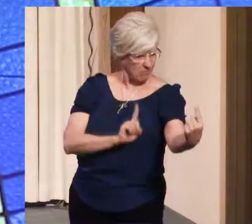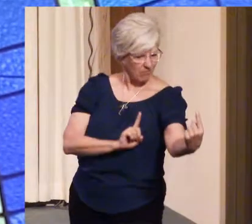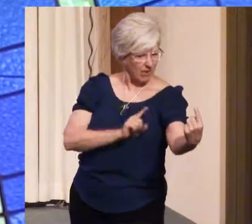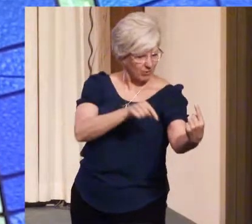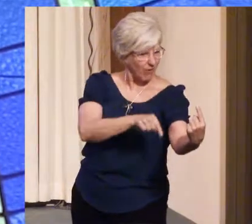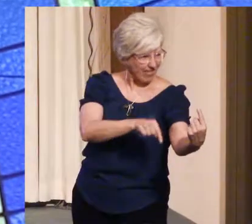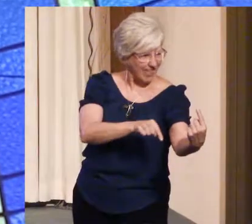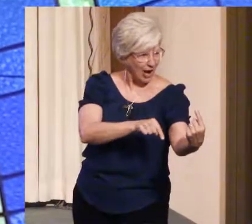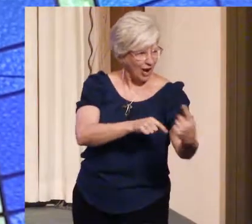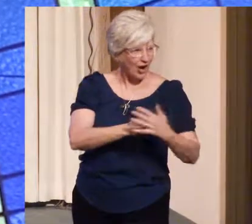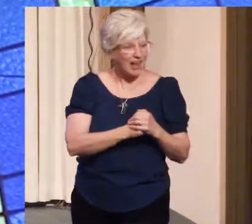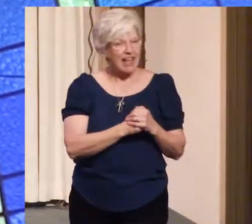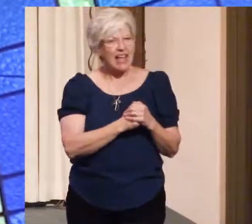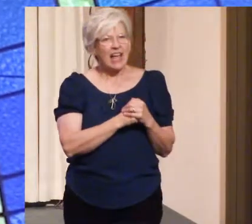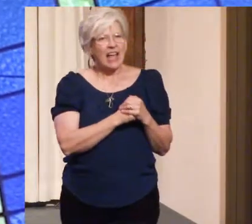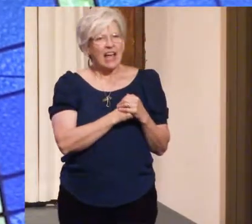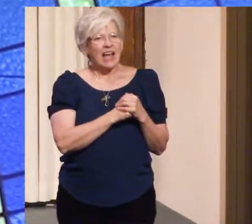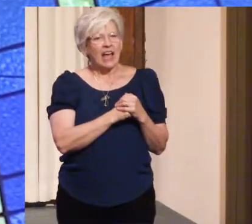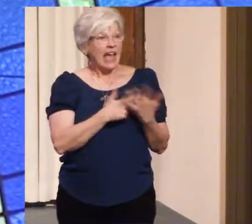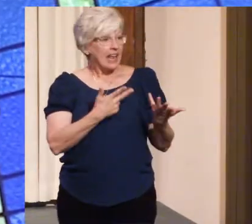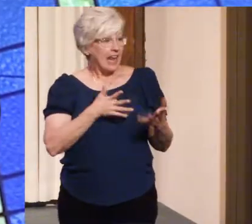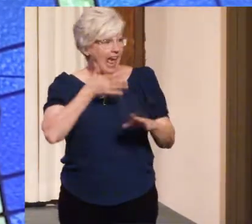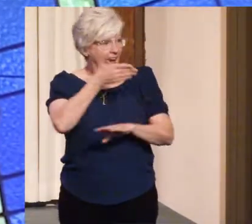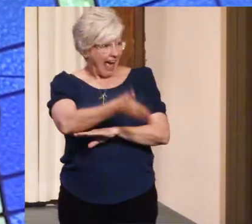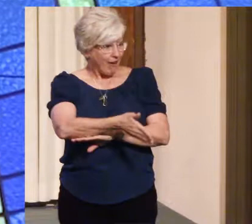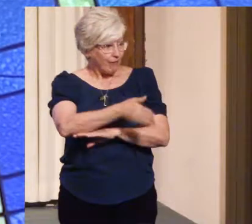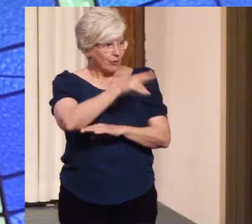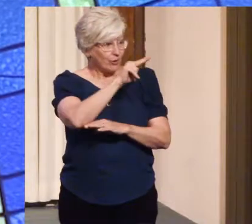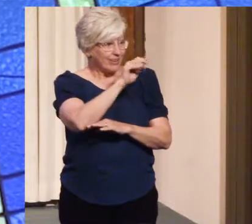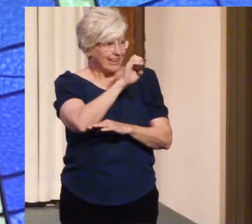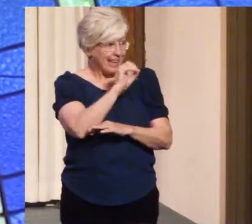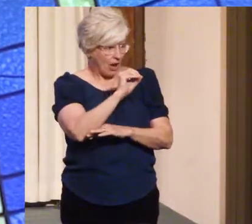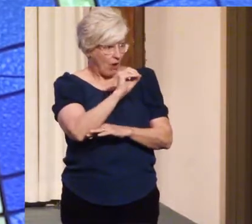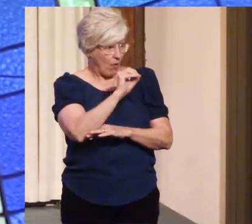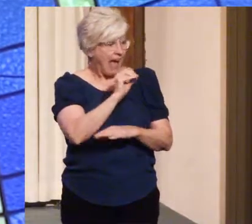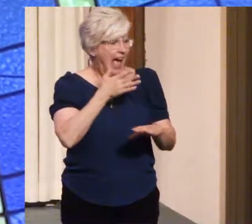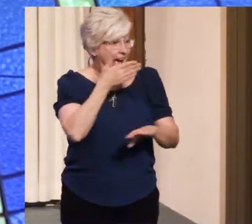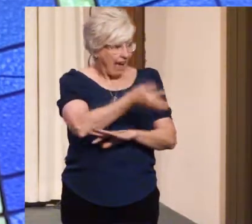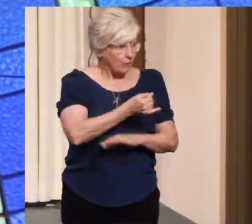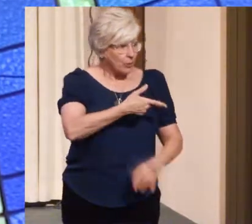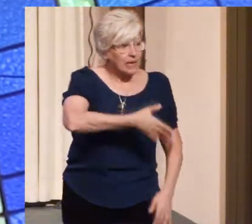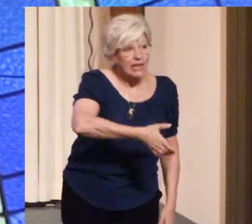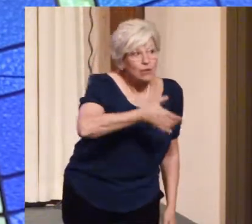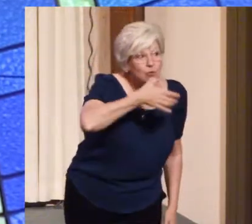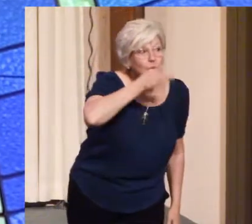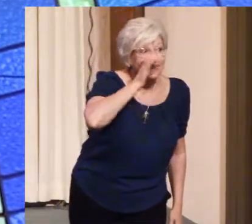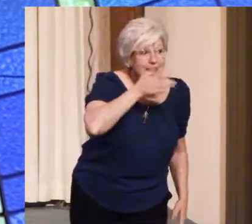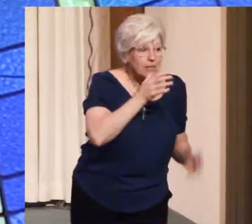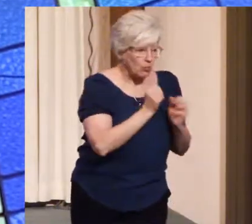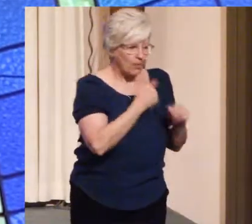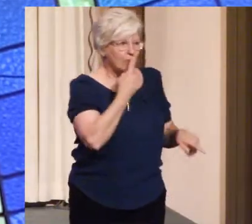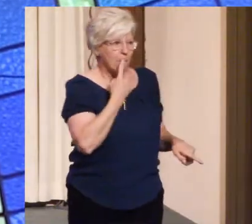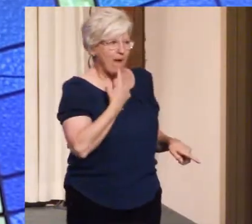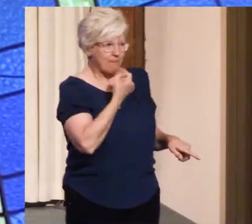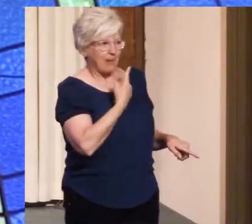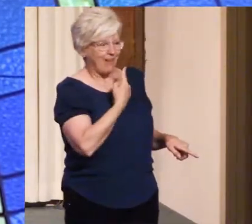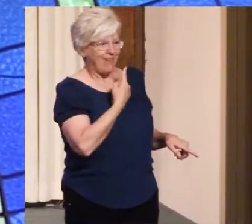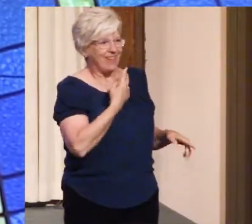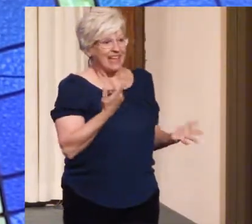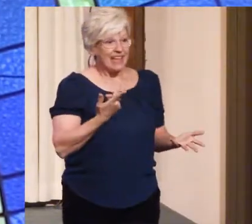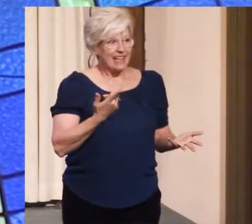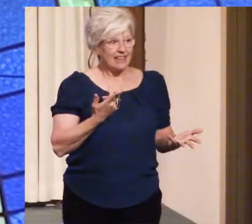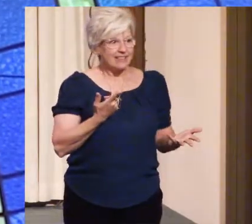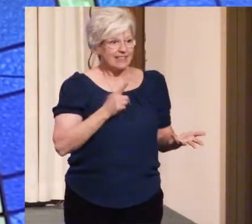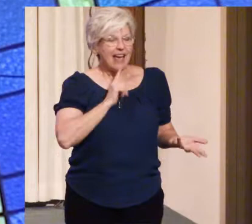And even after Neo, in the matrix, drinks the water with the red pill, his actual